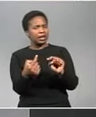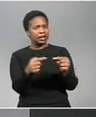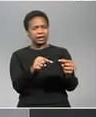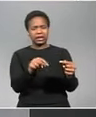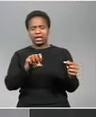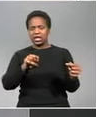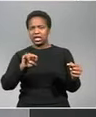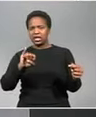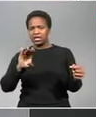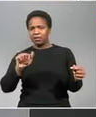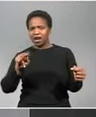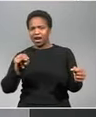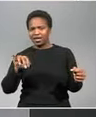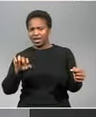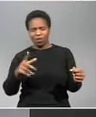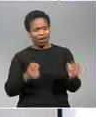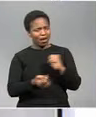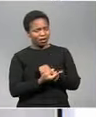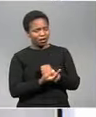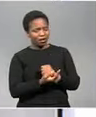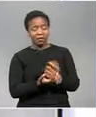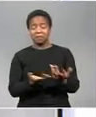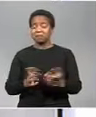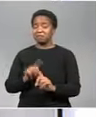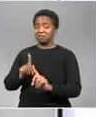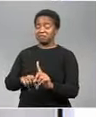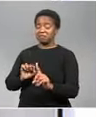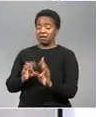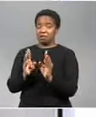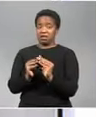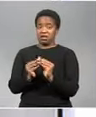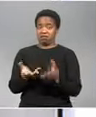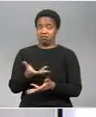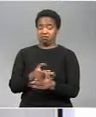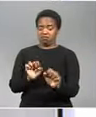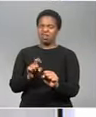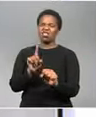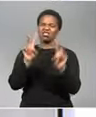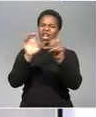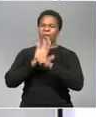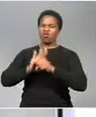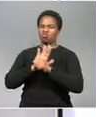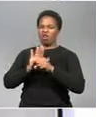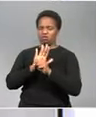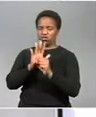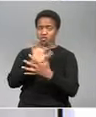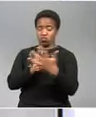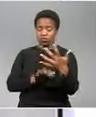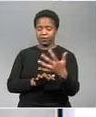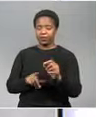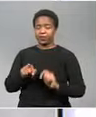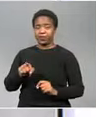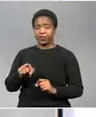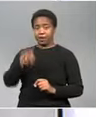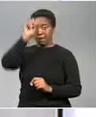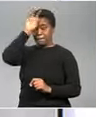stillwater but they lose again they lose again indeed tony so they had um so just a bit of context subanya had put forward a